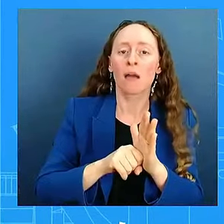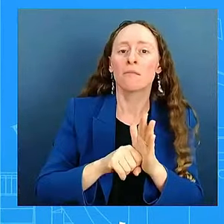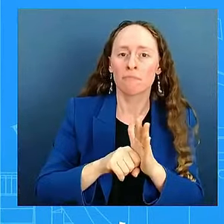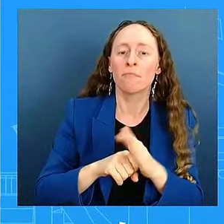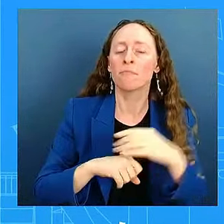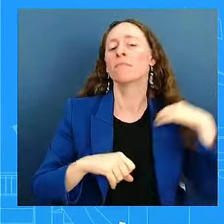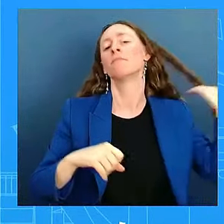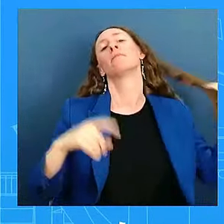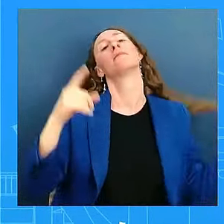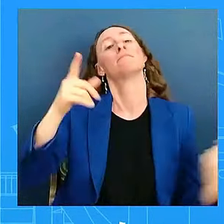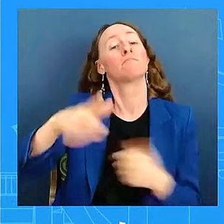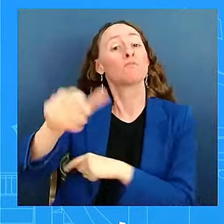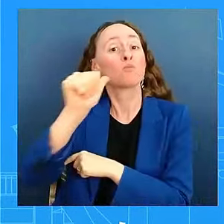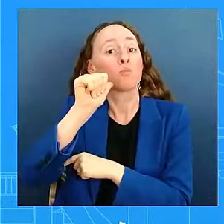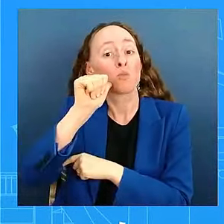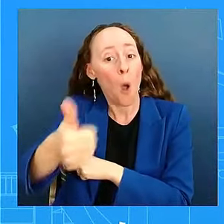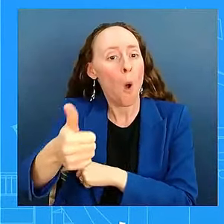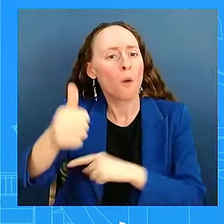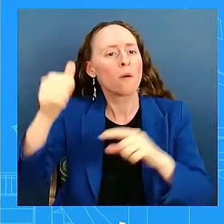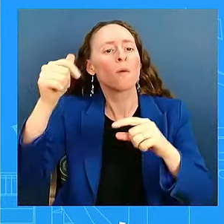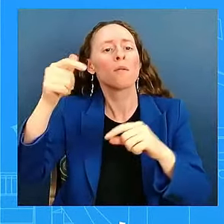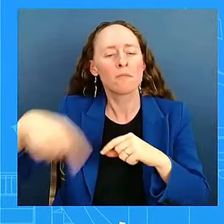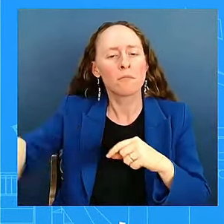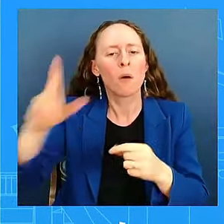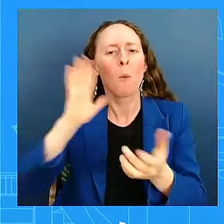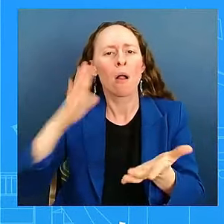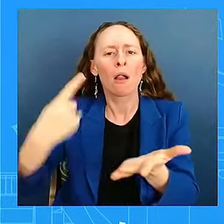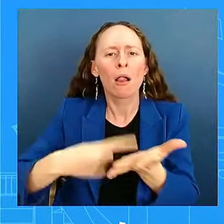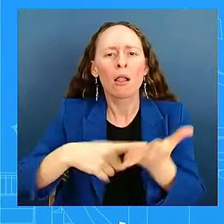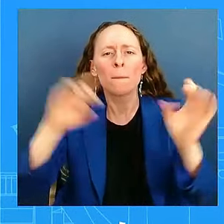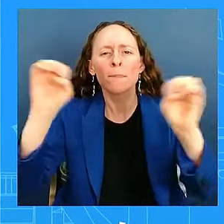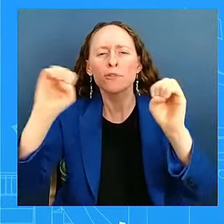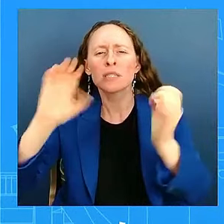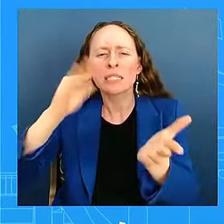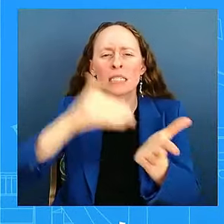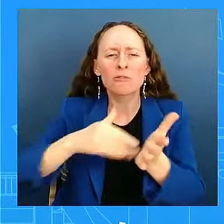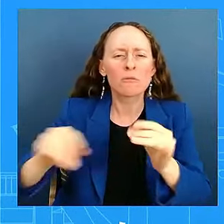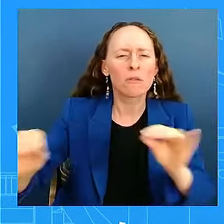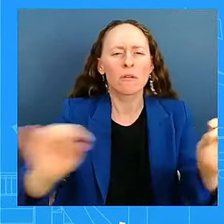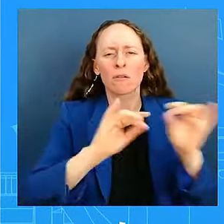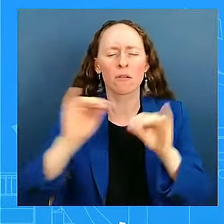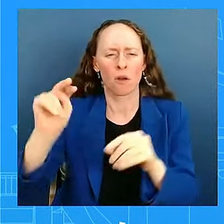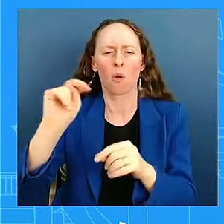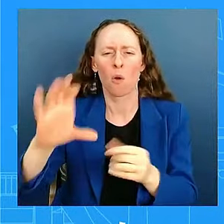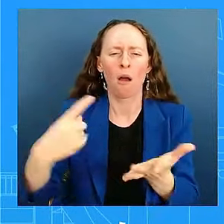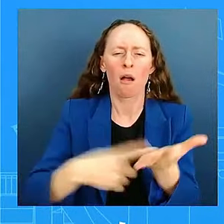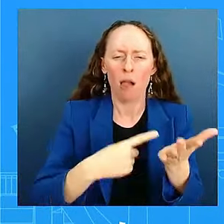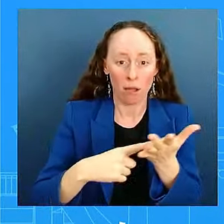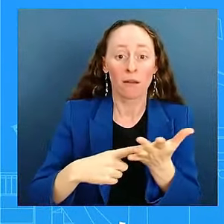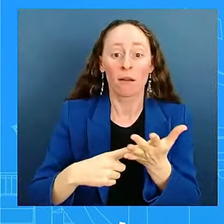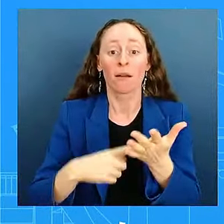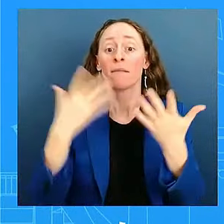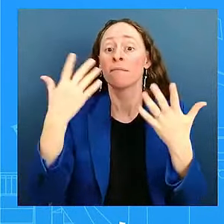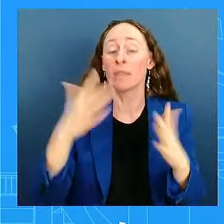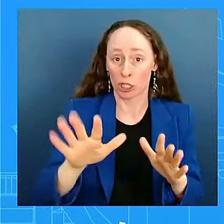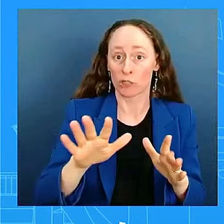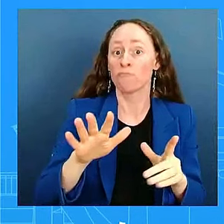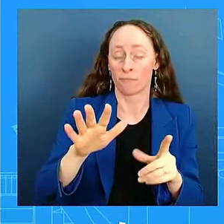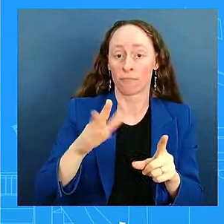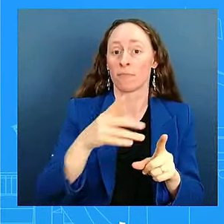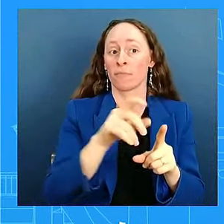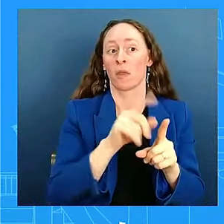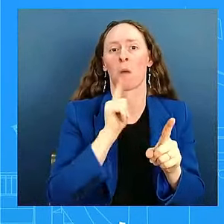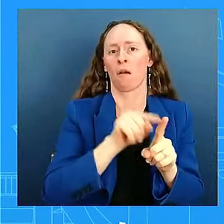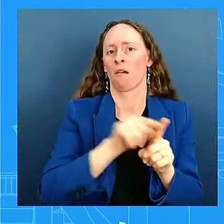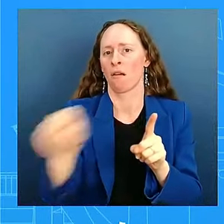officials and also first responders. And the Vice President will travel to Augusta, Georgia tomorrow, and will then head to North